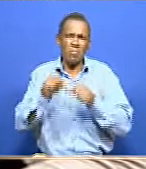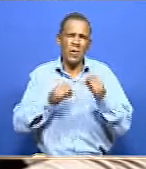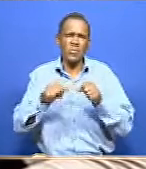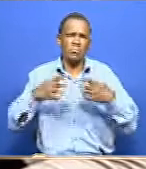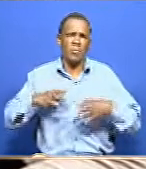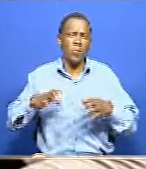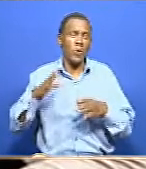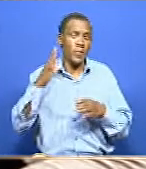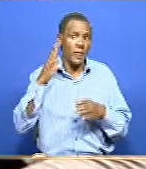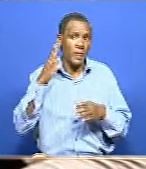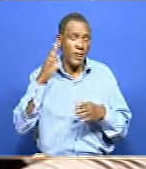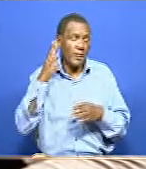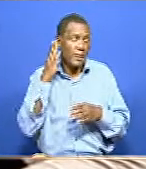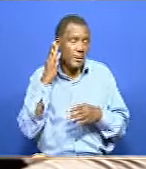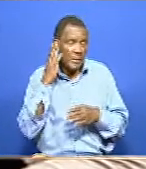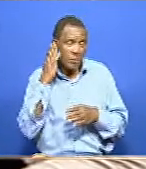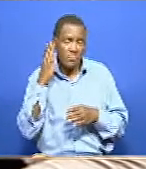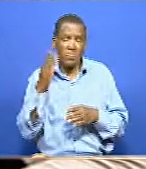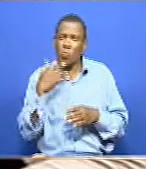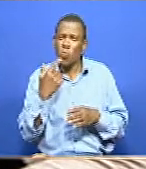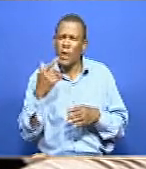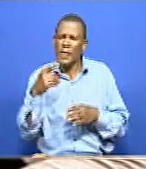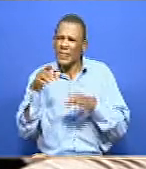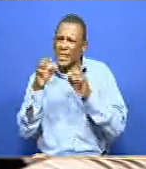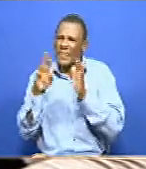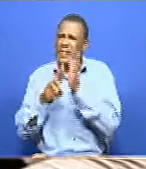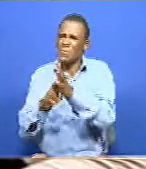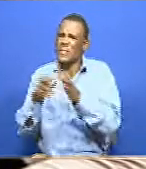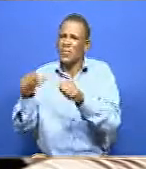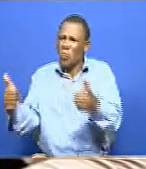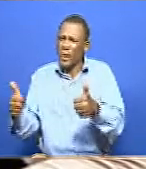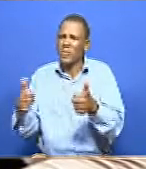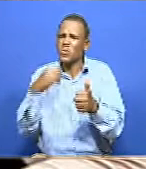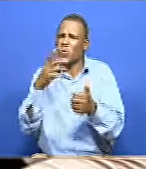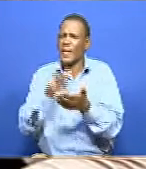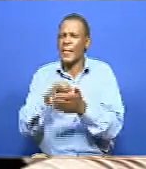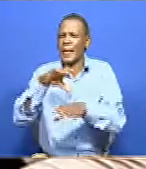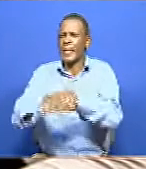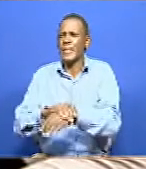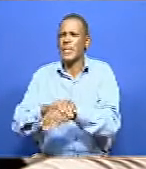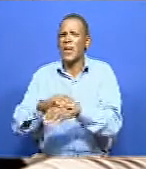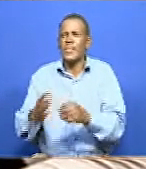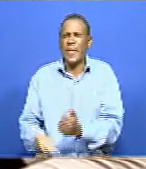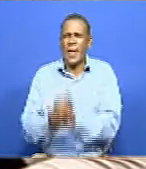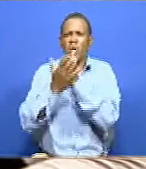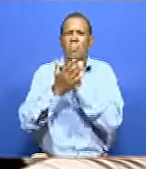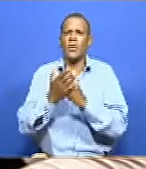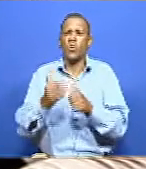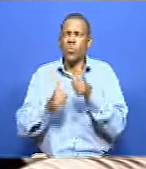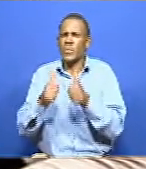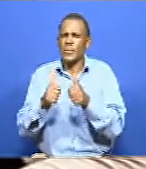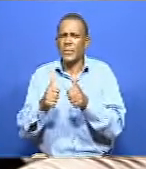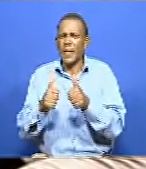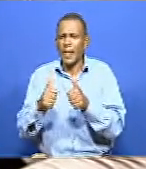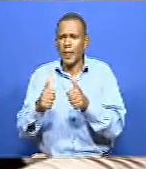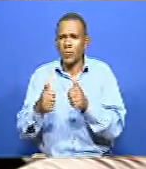representation is adequate to just get the issues out there and get the necessary assistance that will be relevant to the problems on ground?